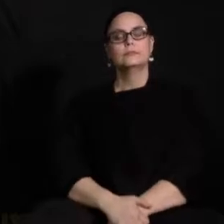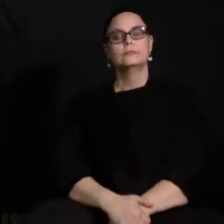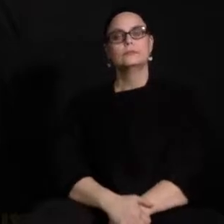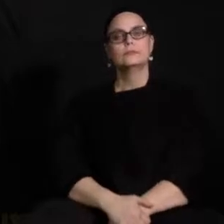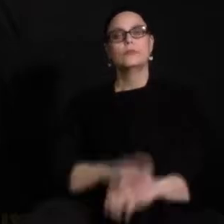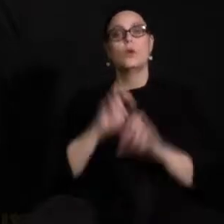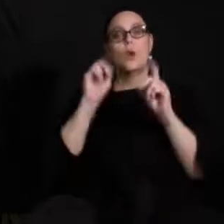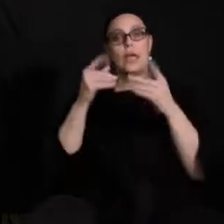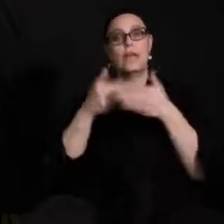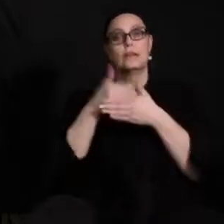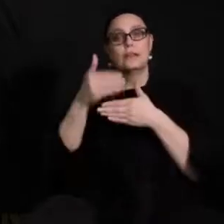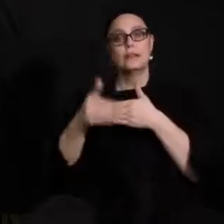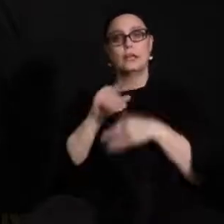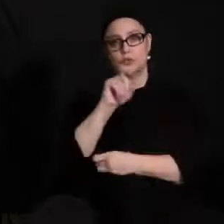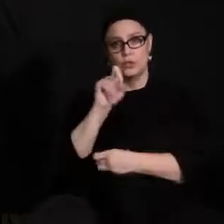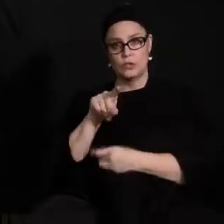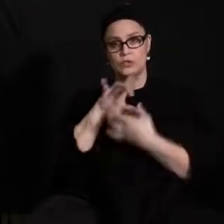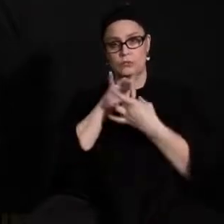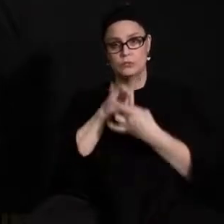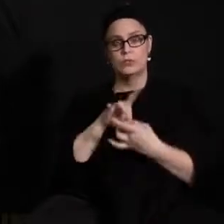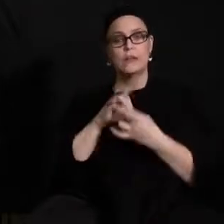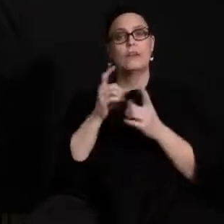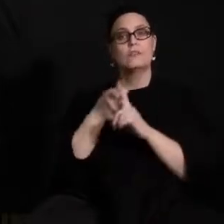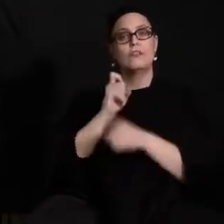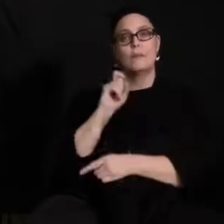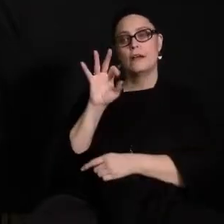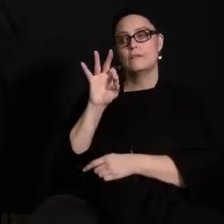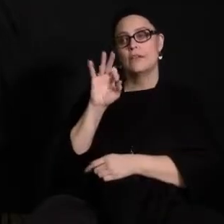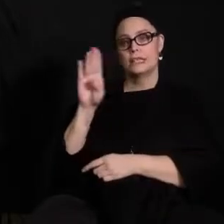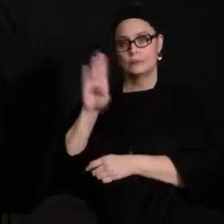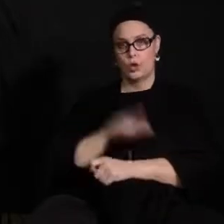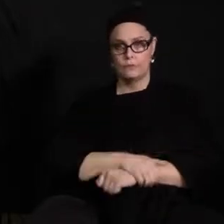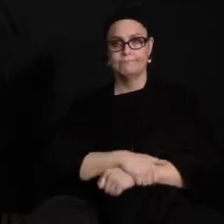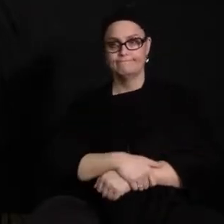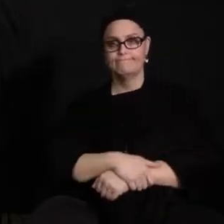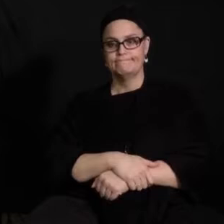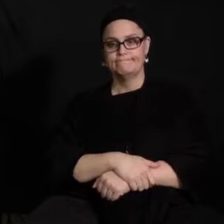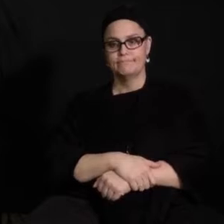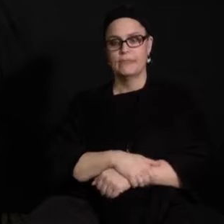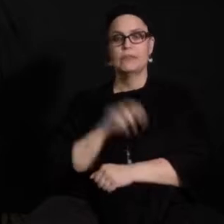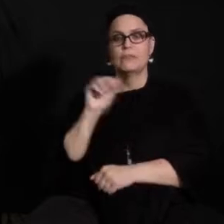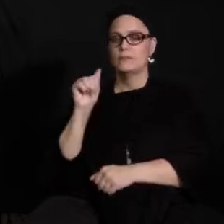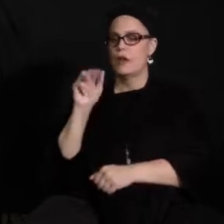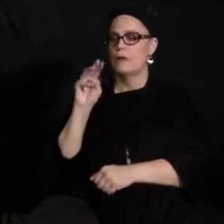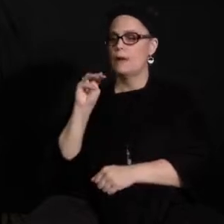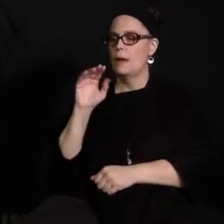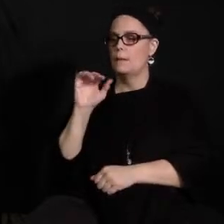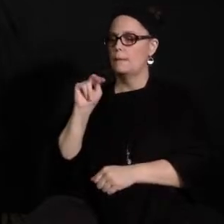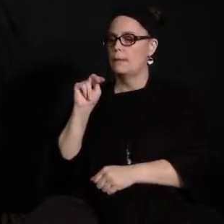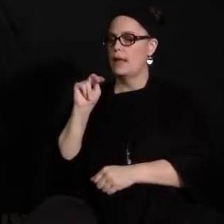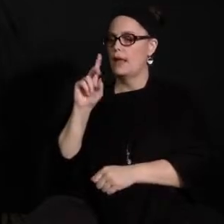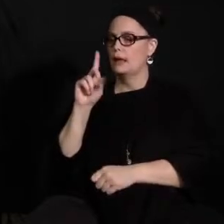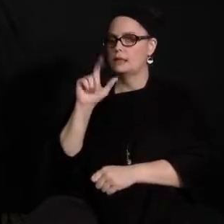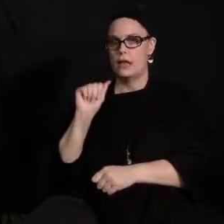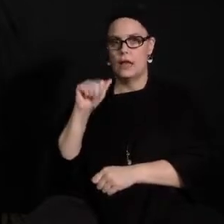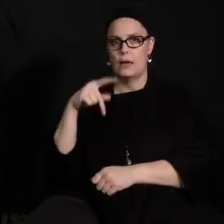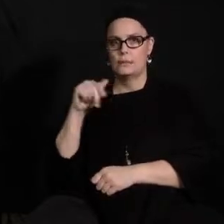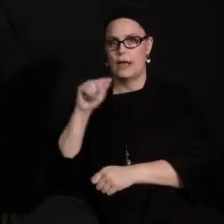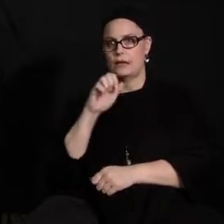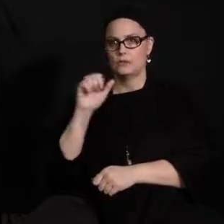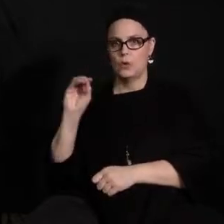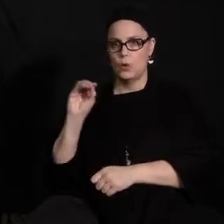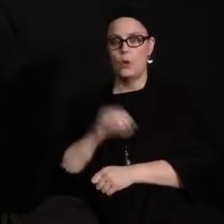All right, next question is actually a question from Facebook from an Amanda Paso. Will